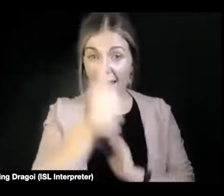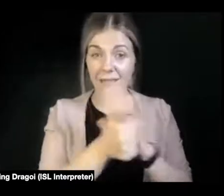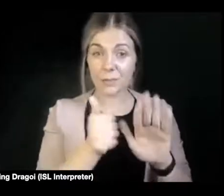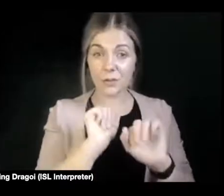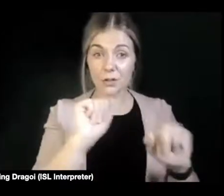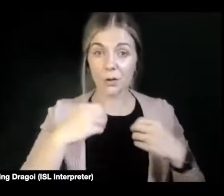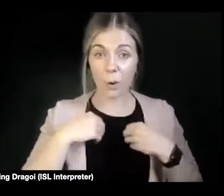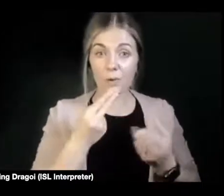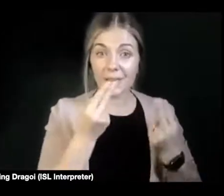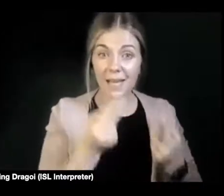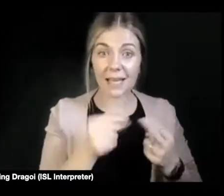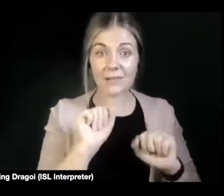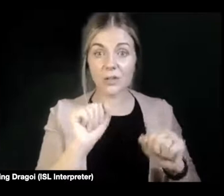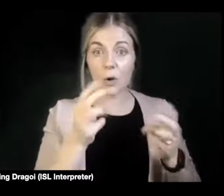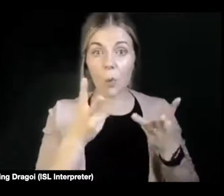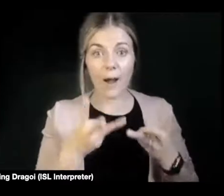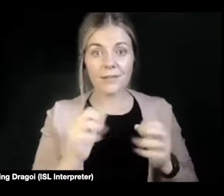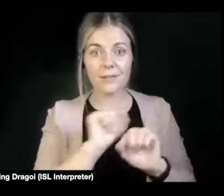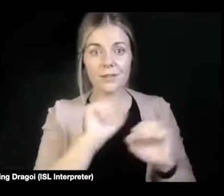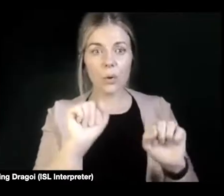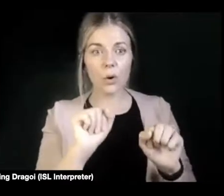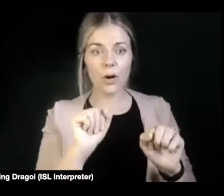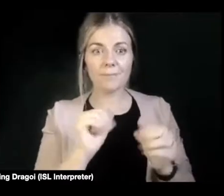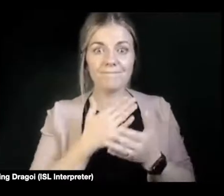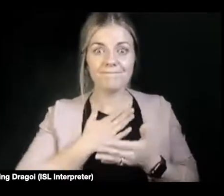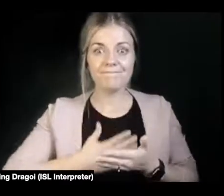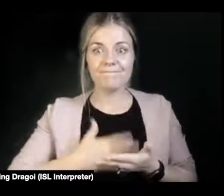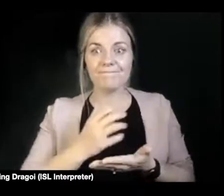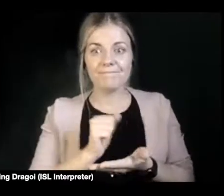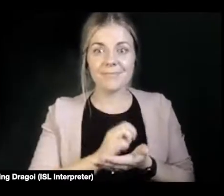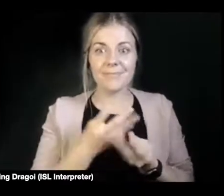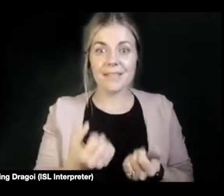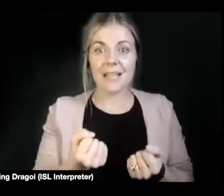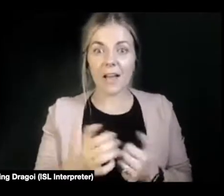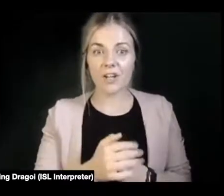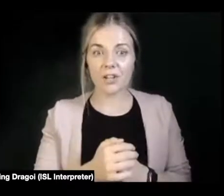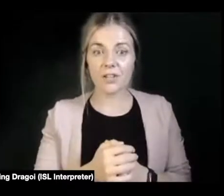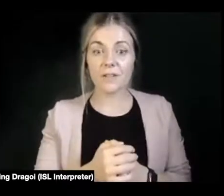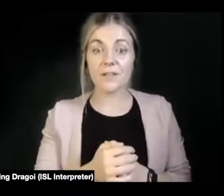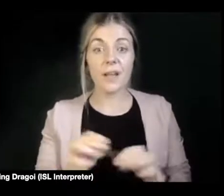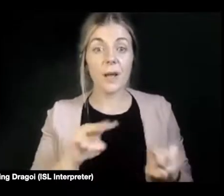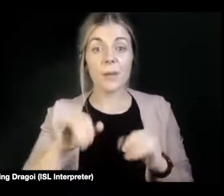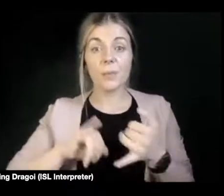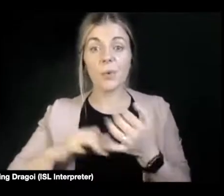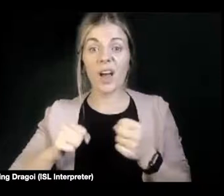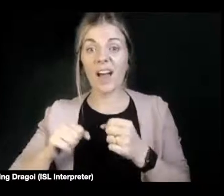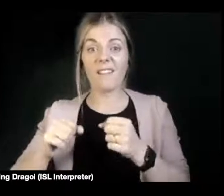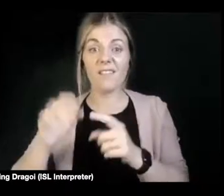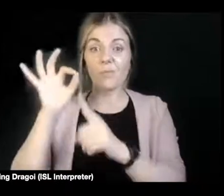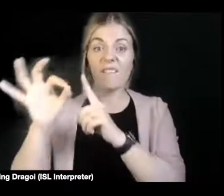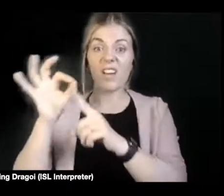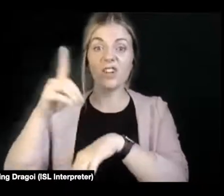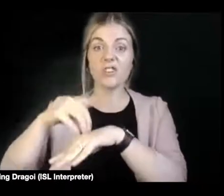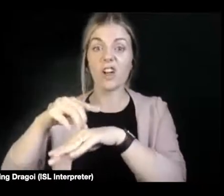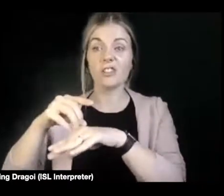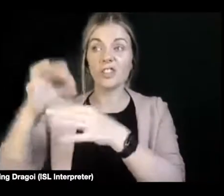your desires. And people who have lovely framed pieces of paper on their wall need to remember that, that you